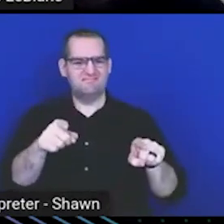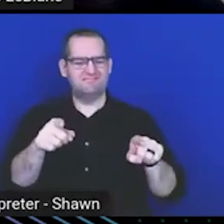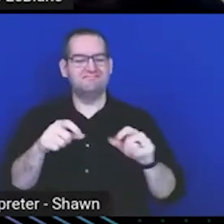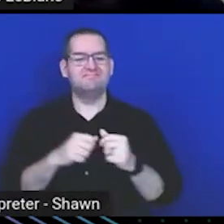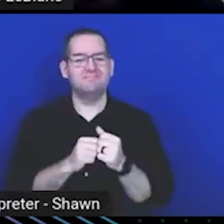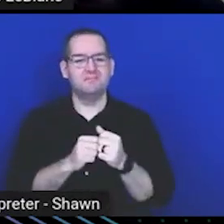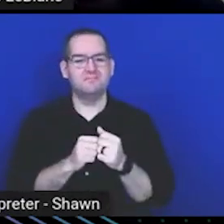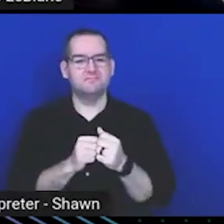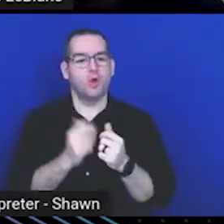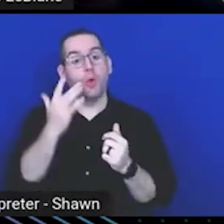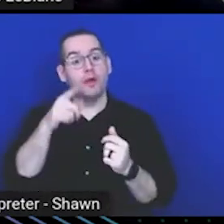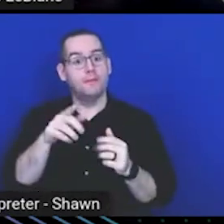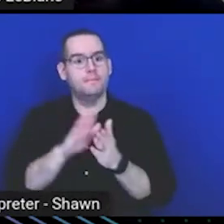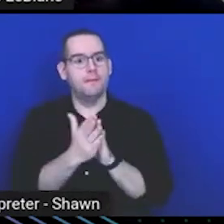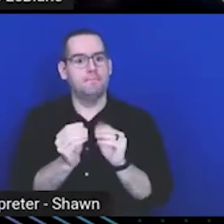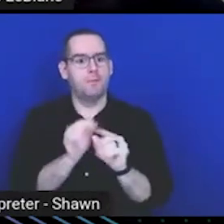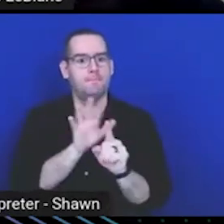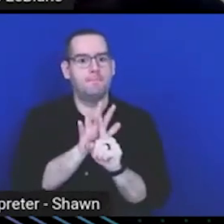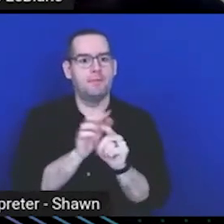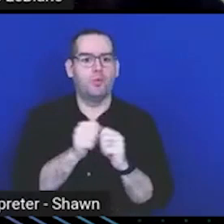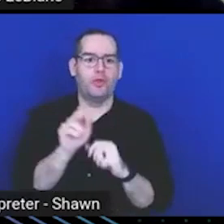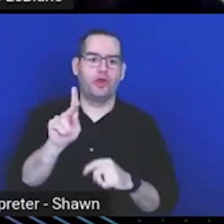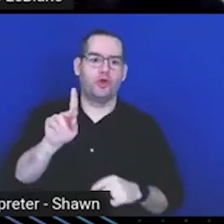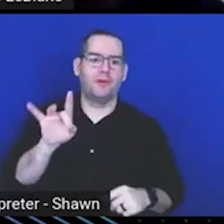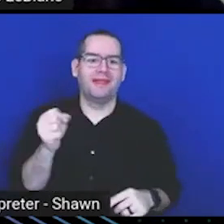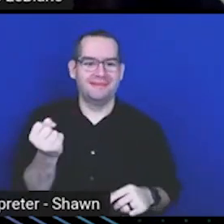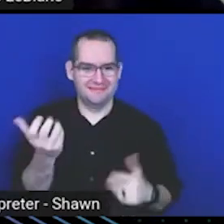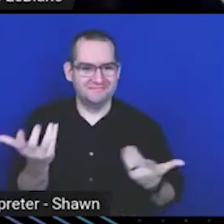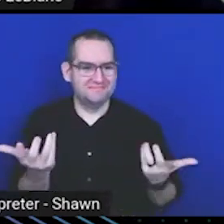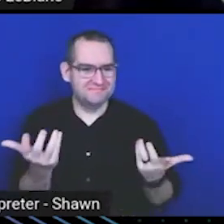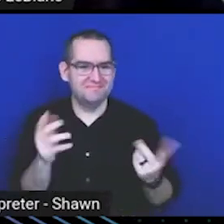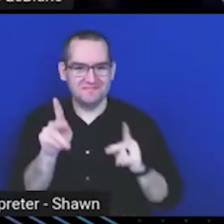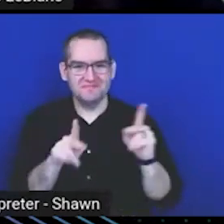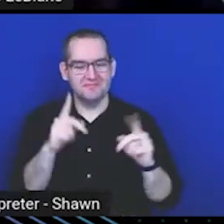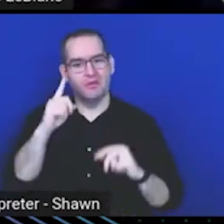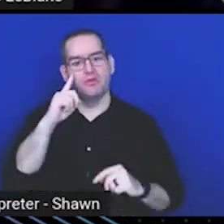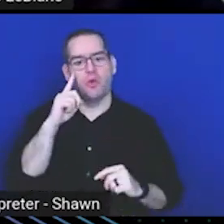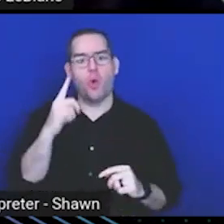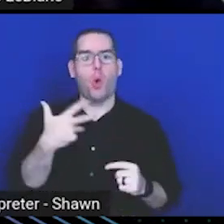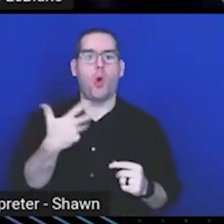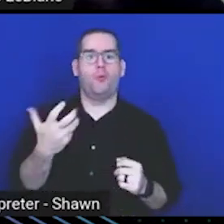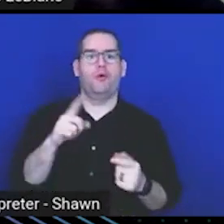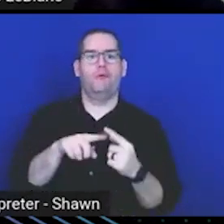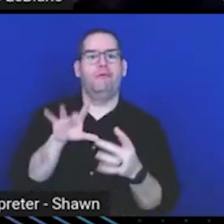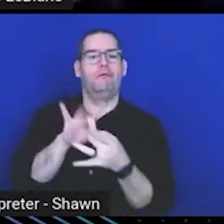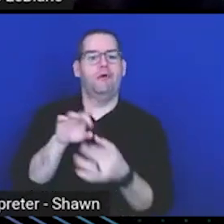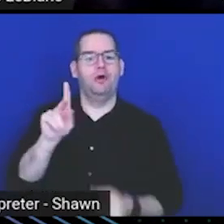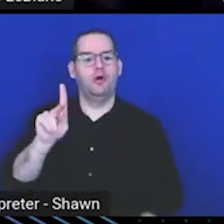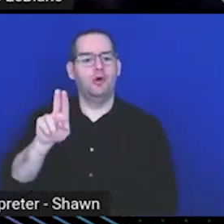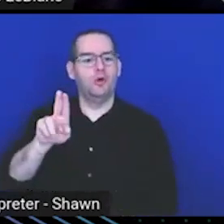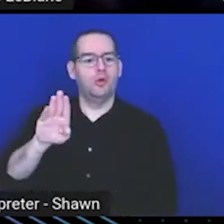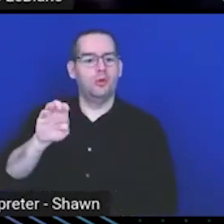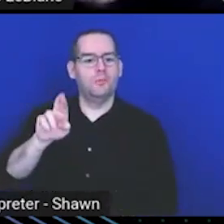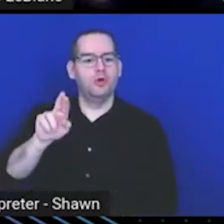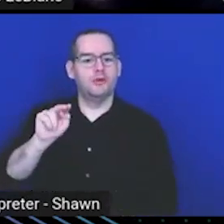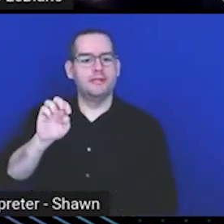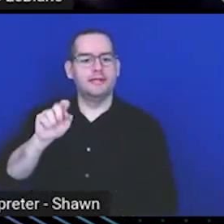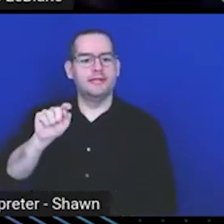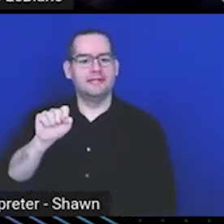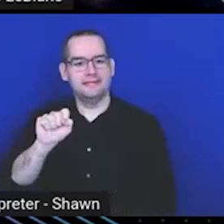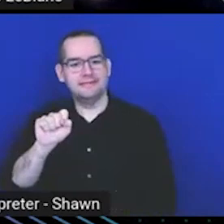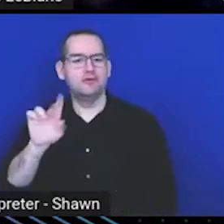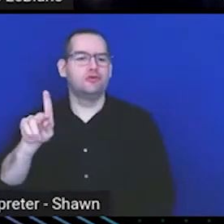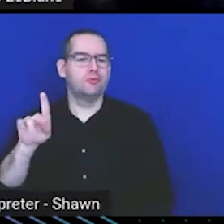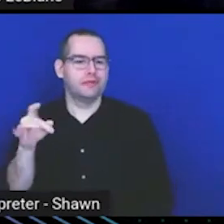Kubernetes coming up. So people automatically think, I want to connect two Kubernetes clusters via service mesh. It's